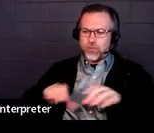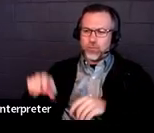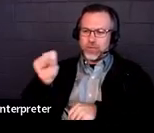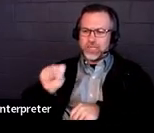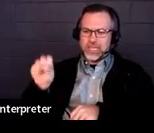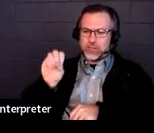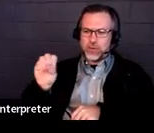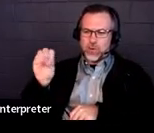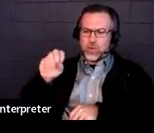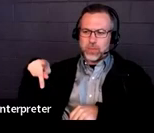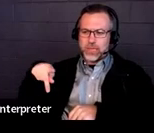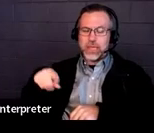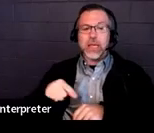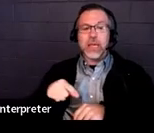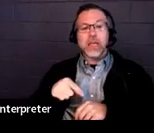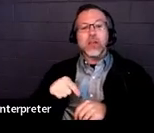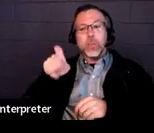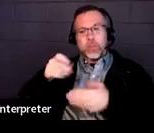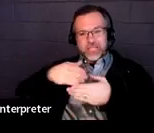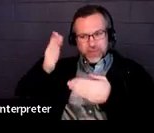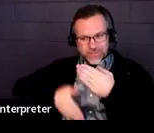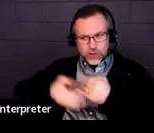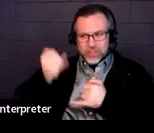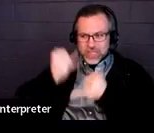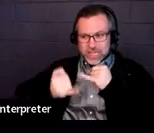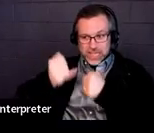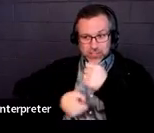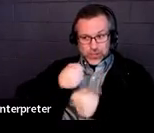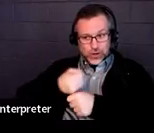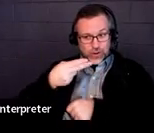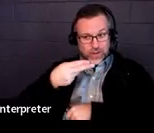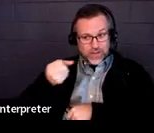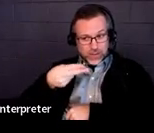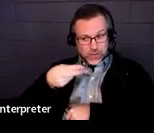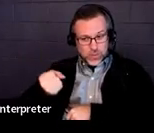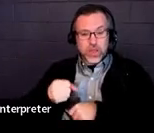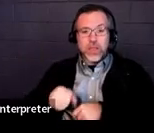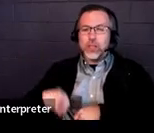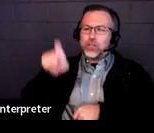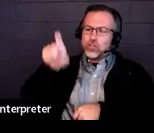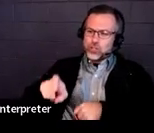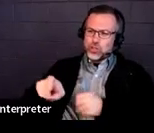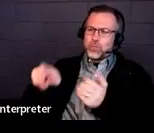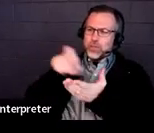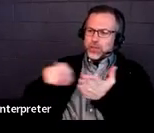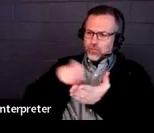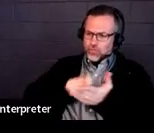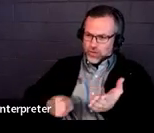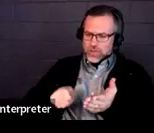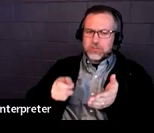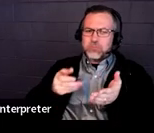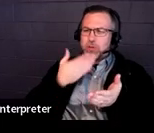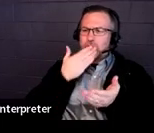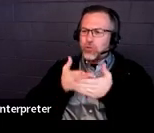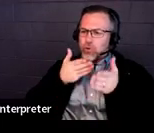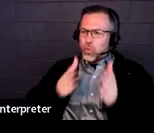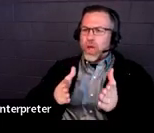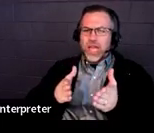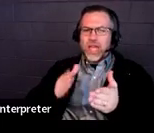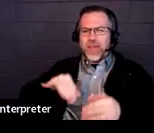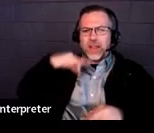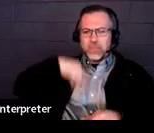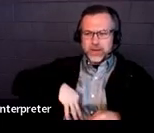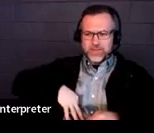of high school for the child. And it should be written in a way that is useful for the child. It really should be